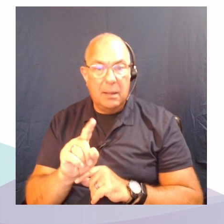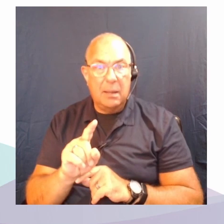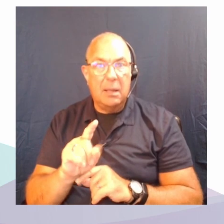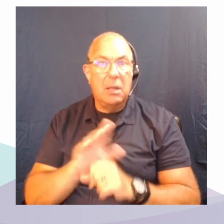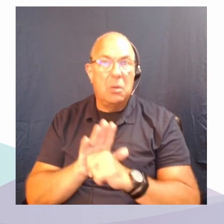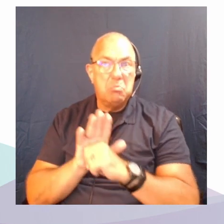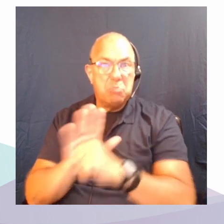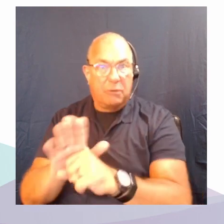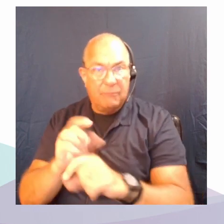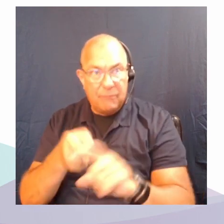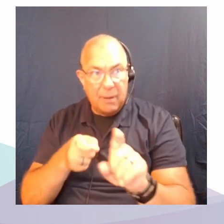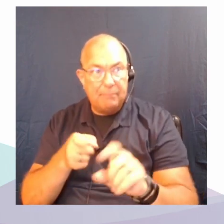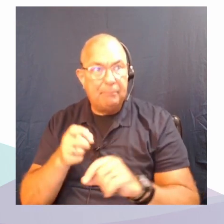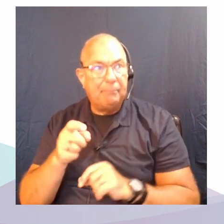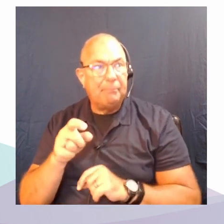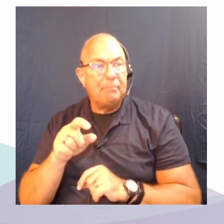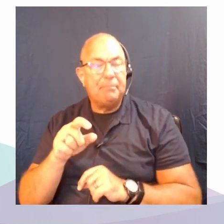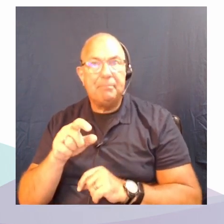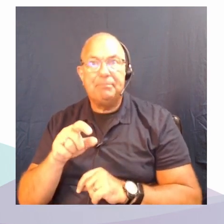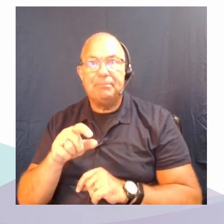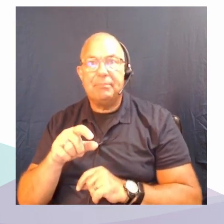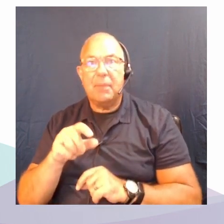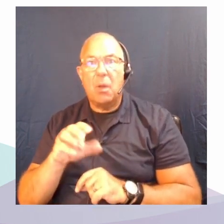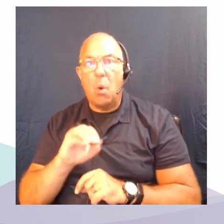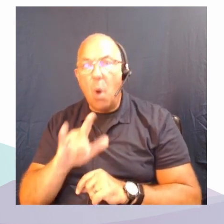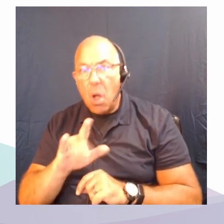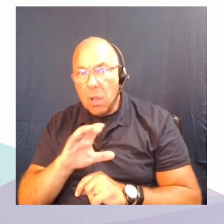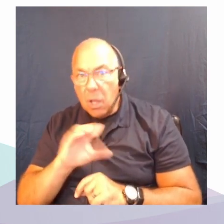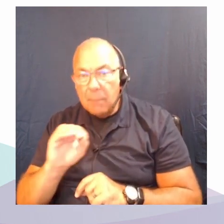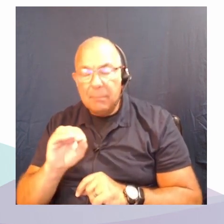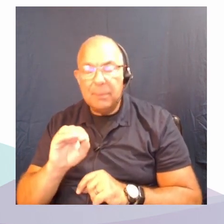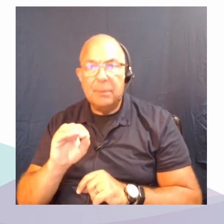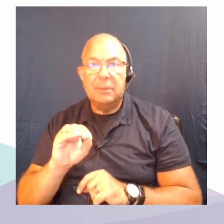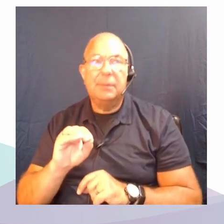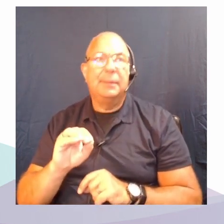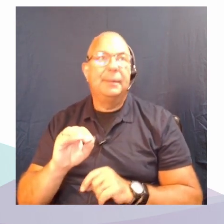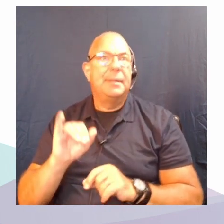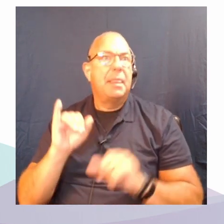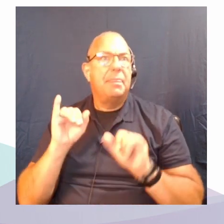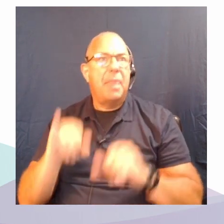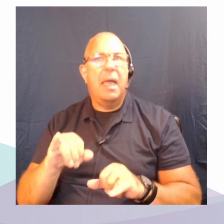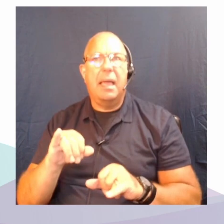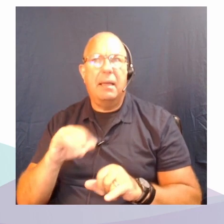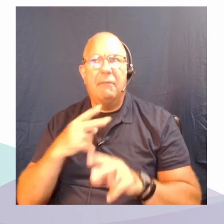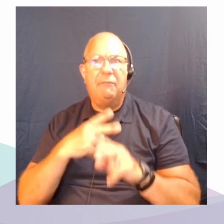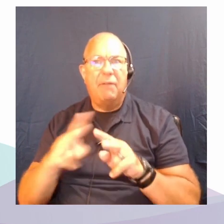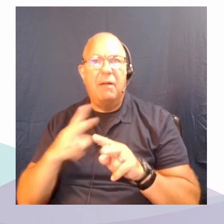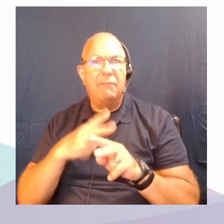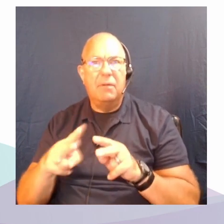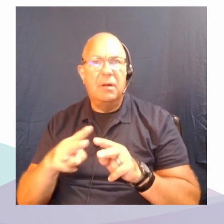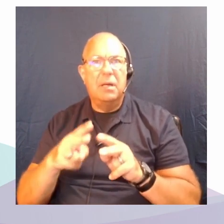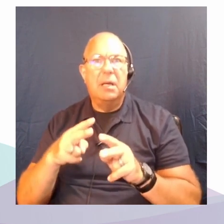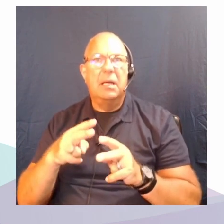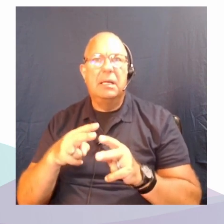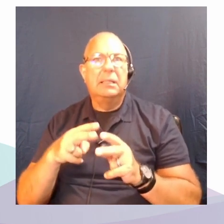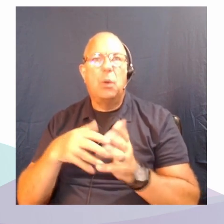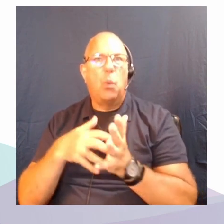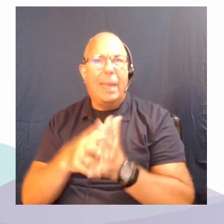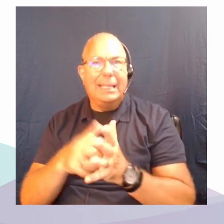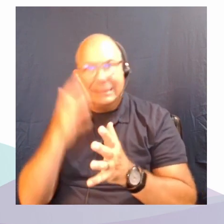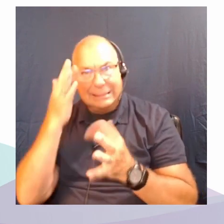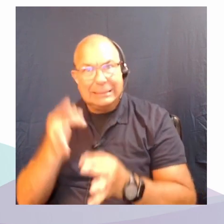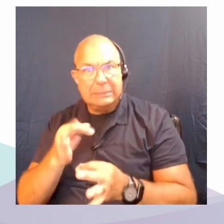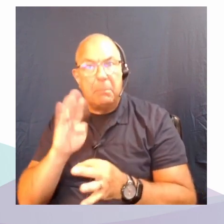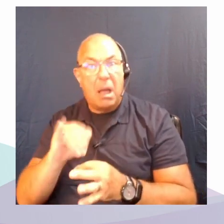from oil companies despite the very weak decisions by the Canadian federal government about the